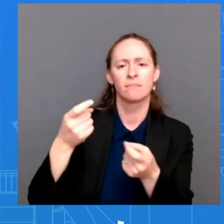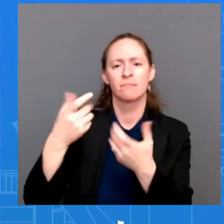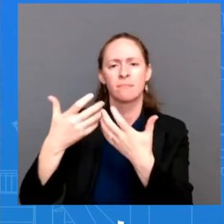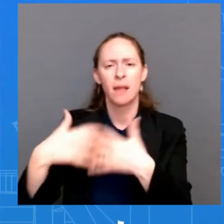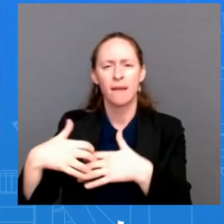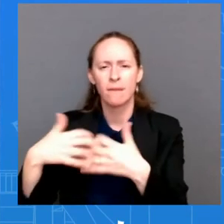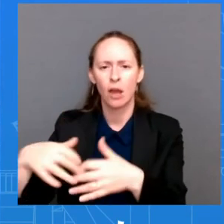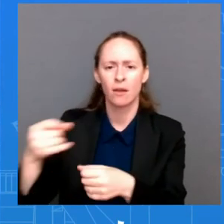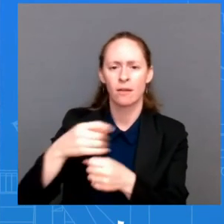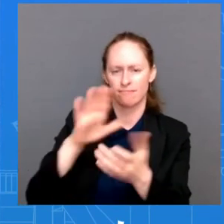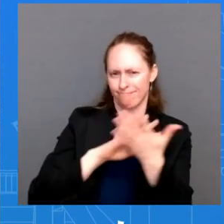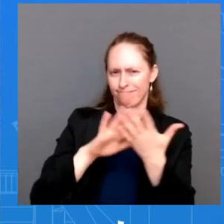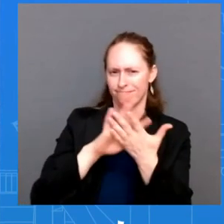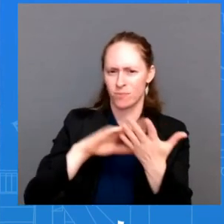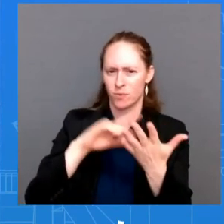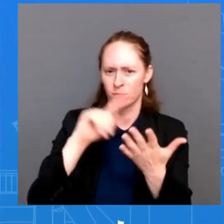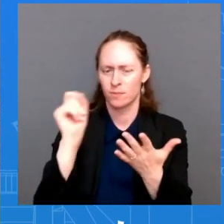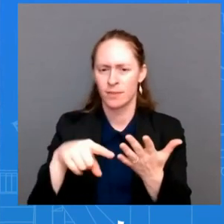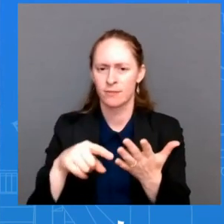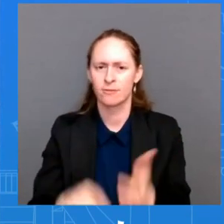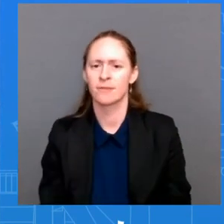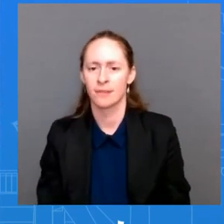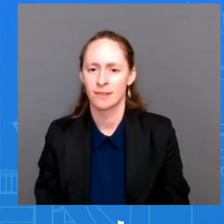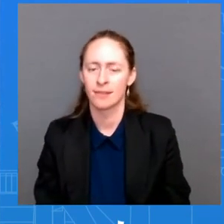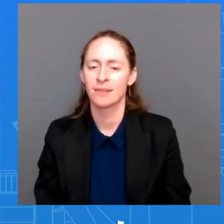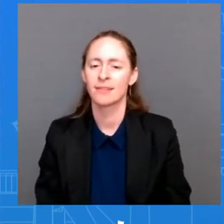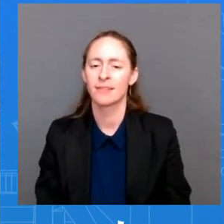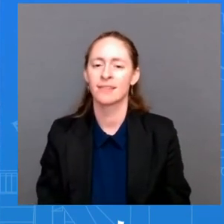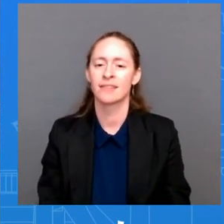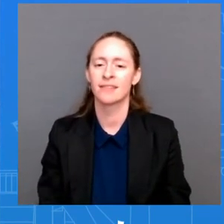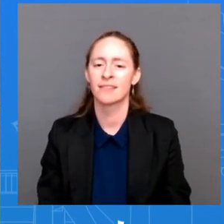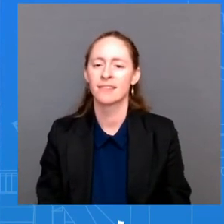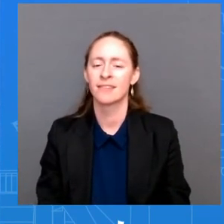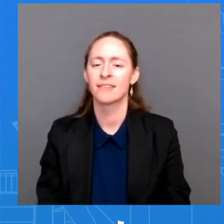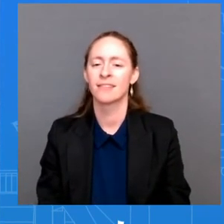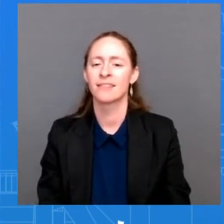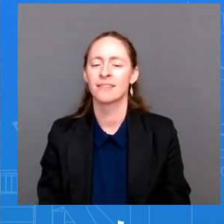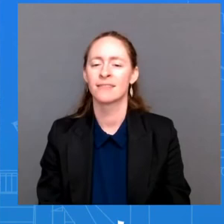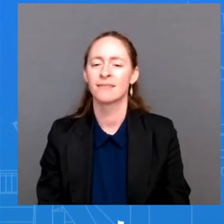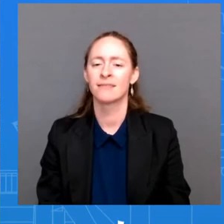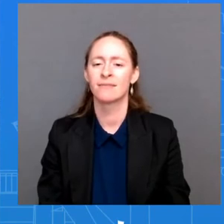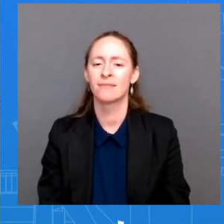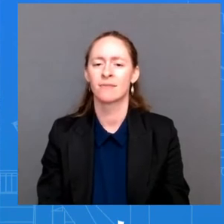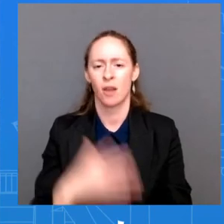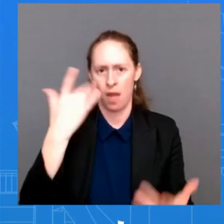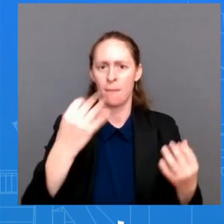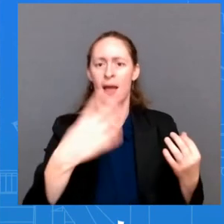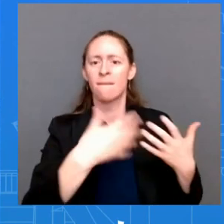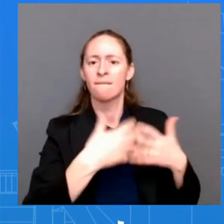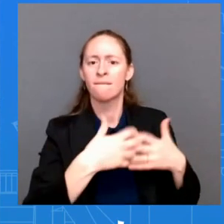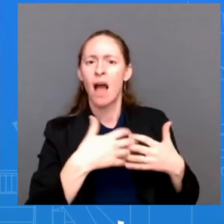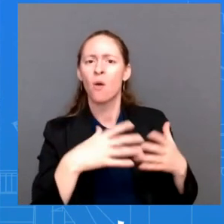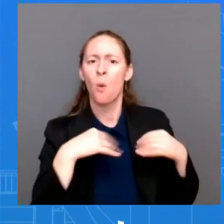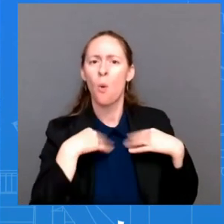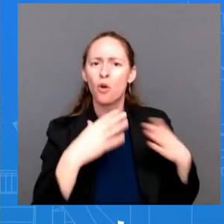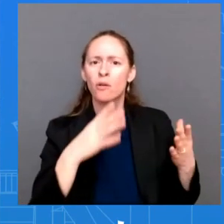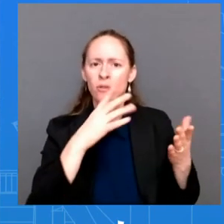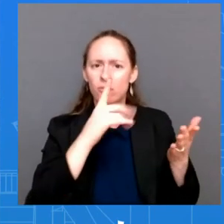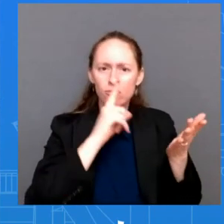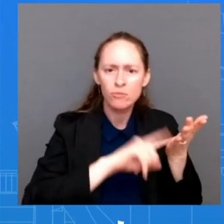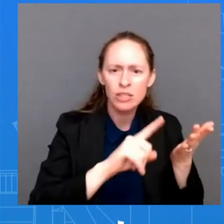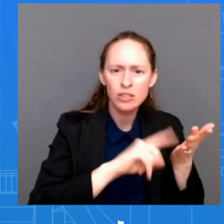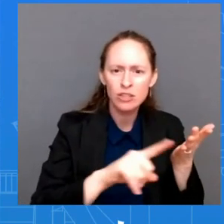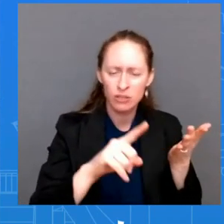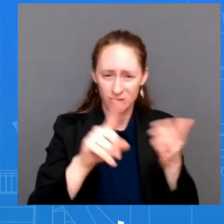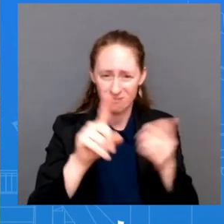depreciation that many factory owners use to pay for equipment does the president is the president confident that the the if it passed